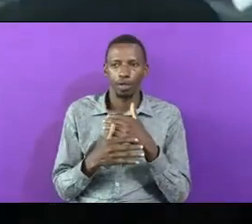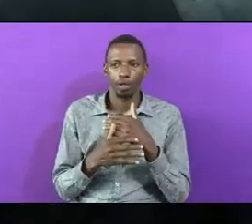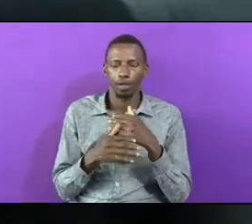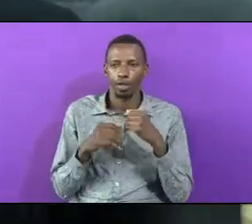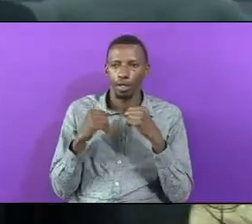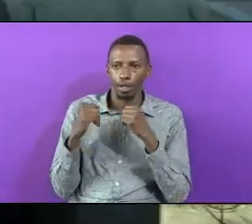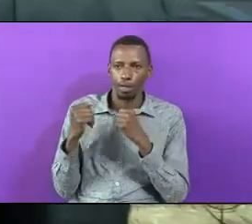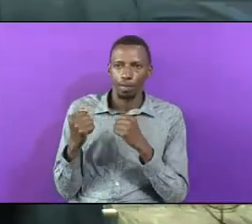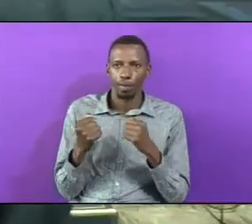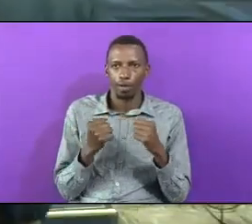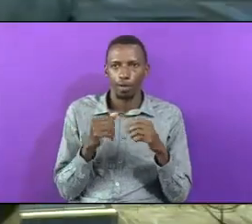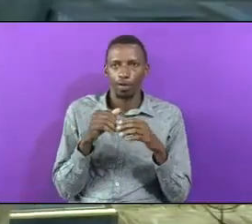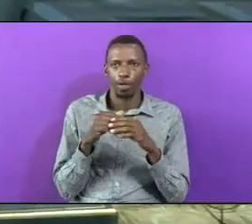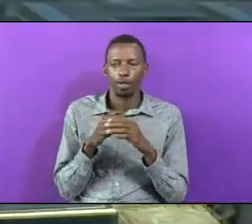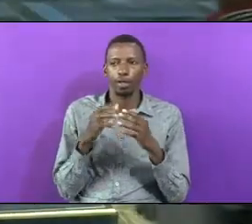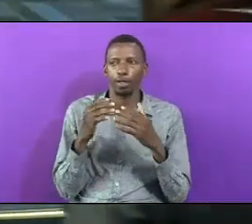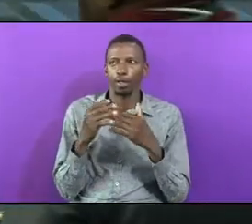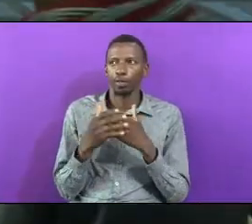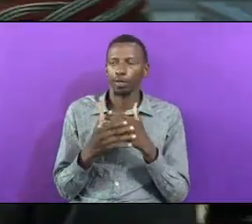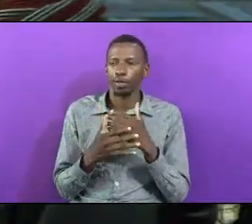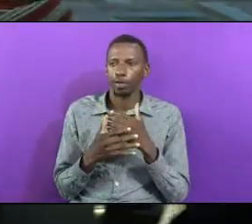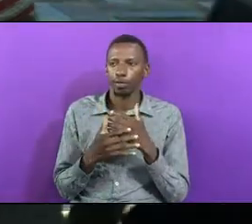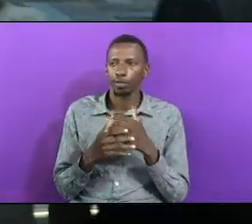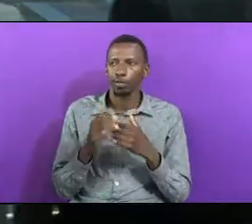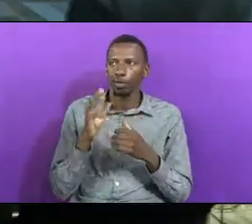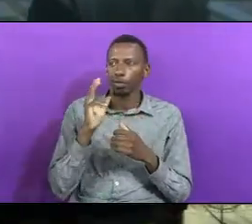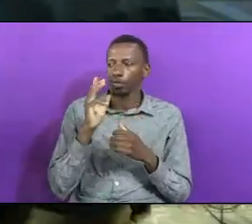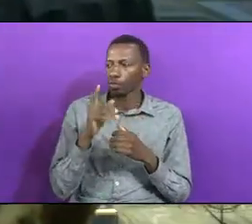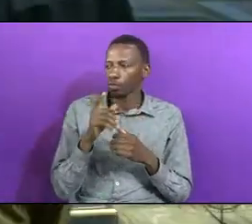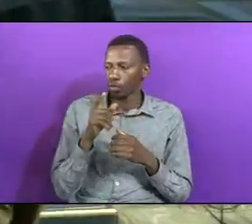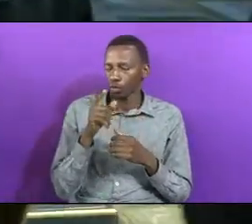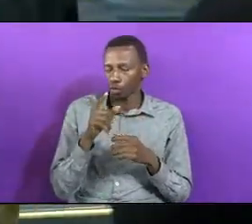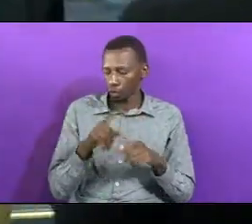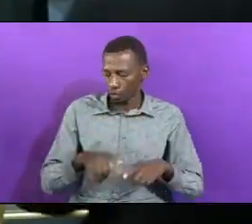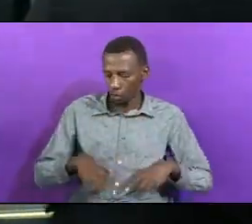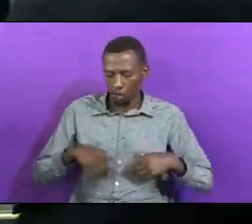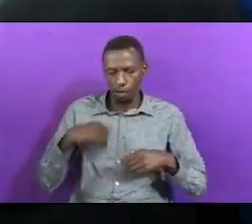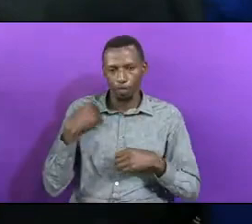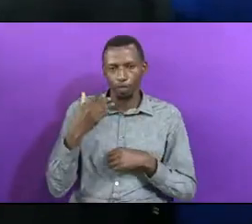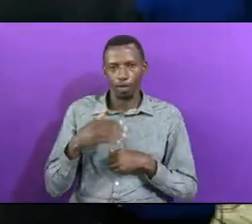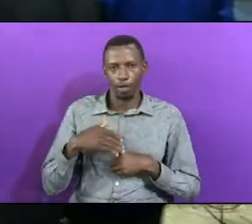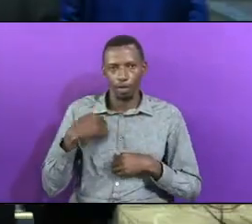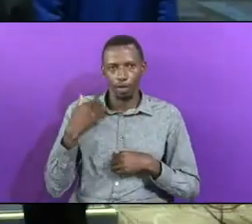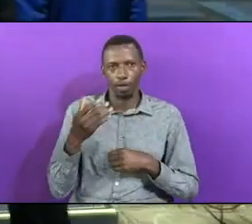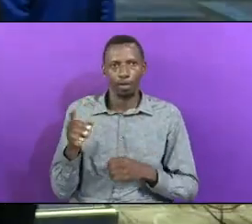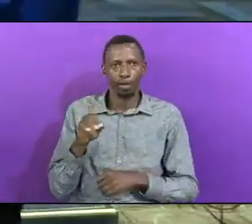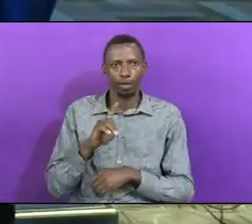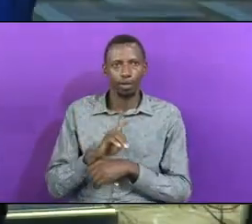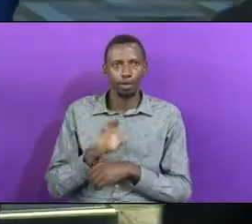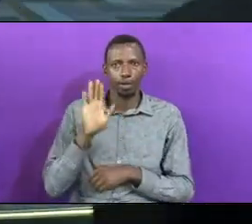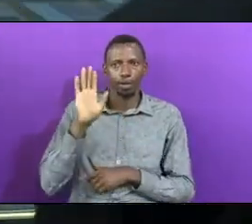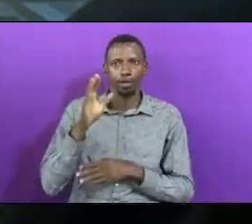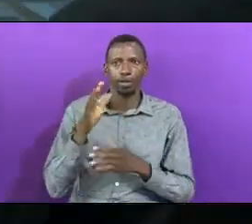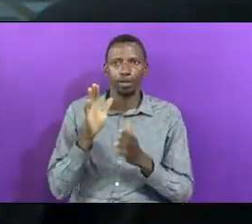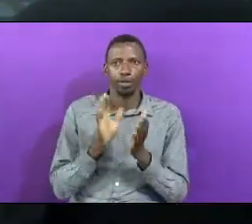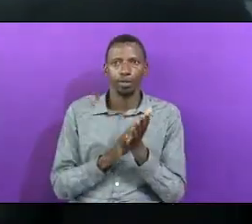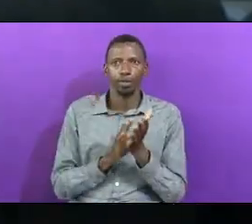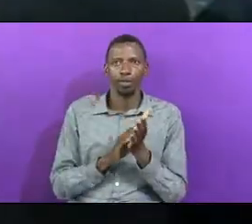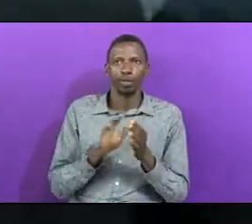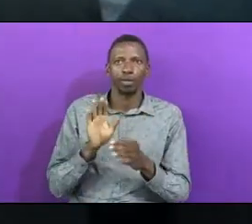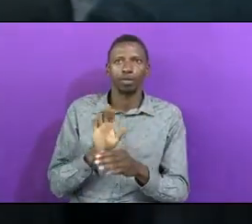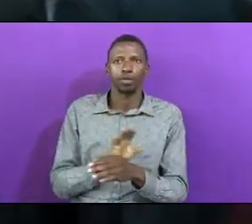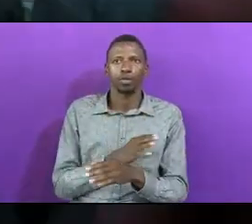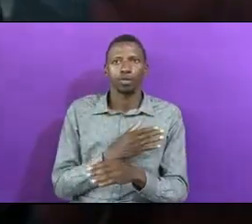Power In The Blood Would You Live Daily His Praises To Sing